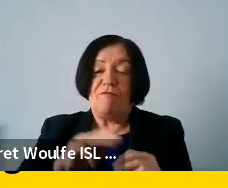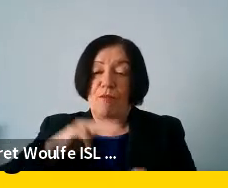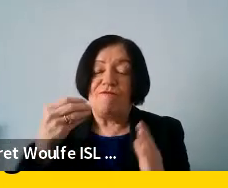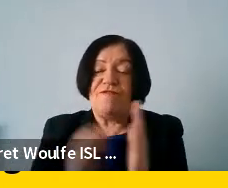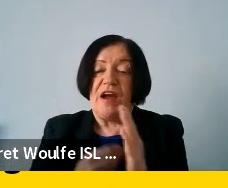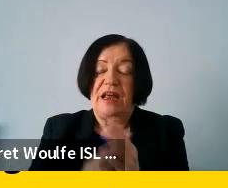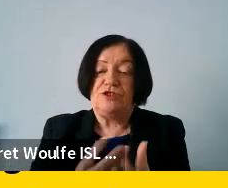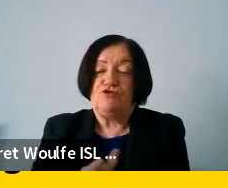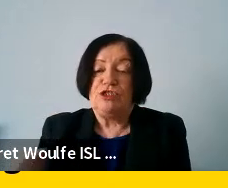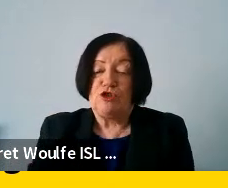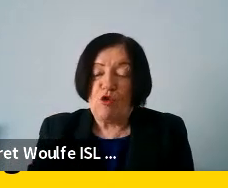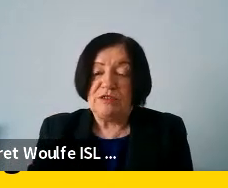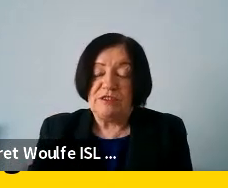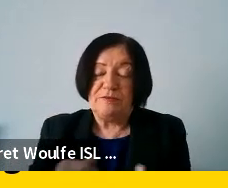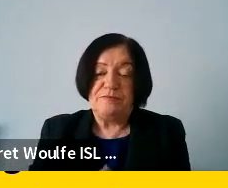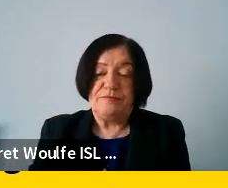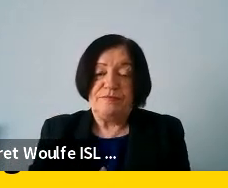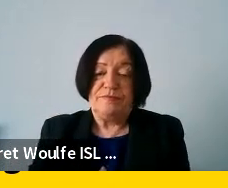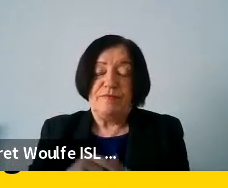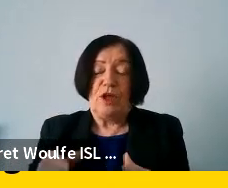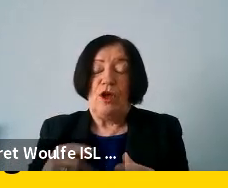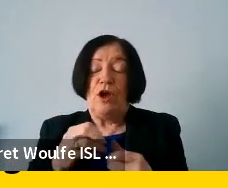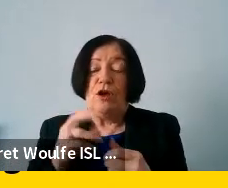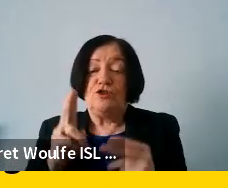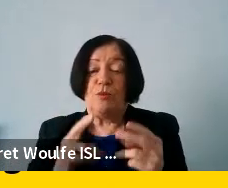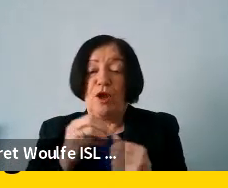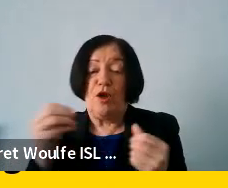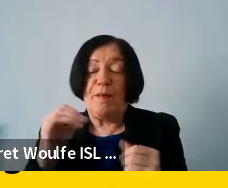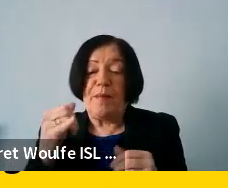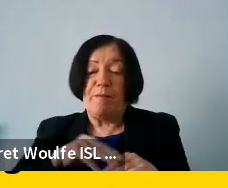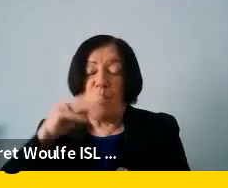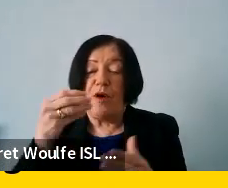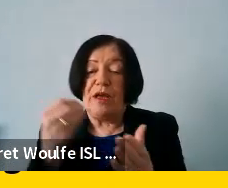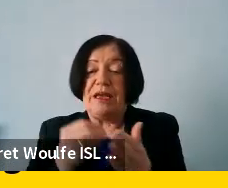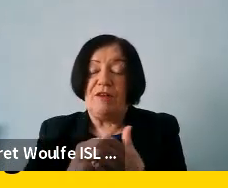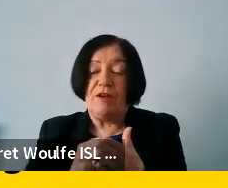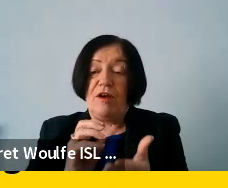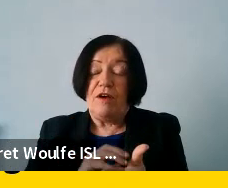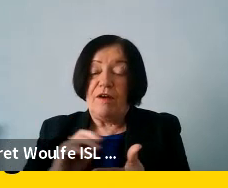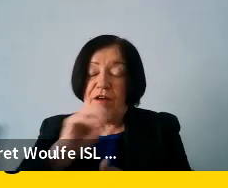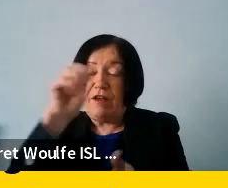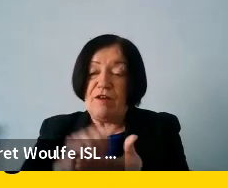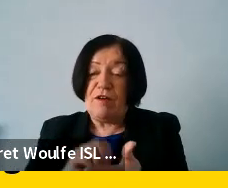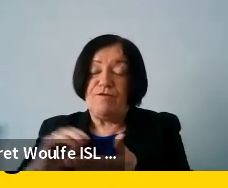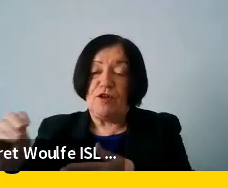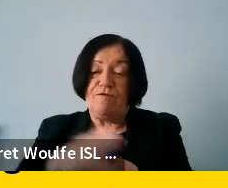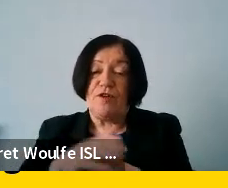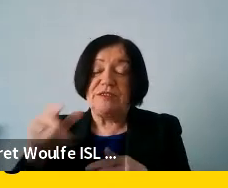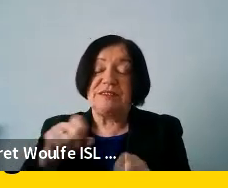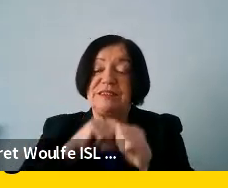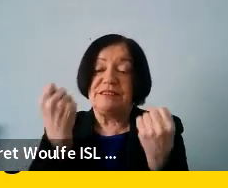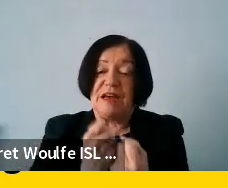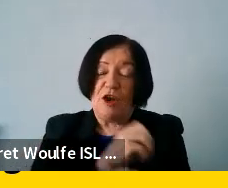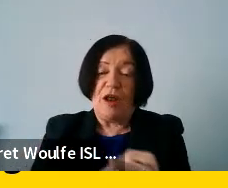resources. Then, uh, then, uh, there, there should be also maybe more EU funding programs for civil society organizations to